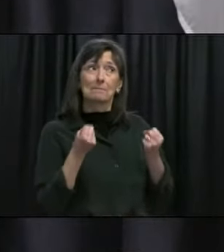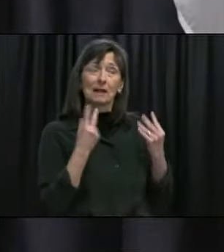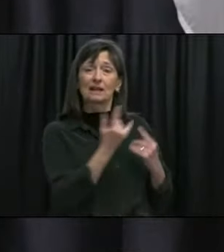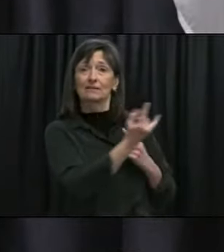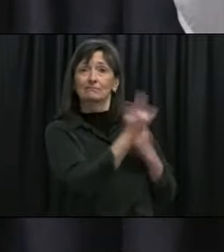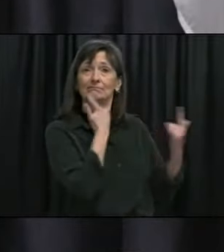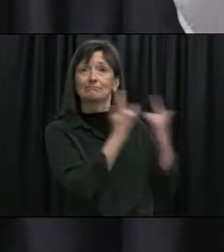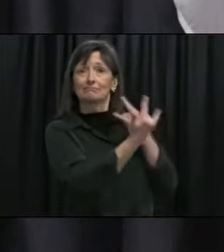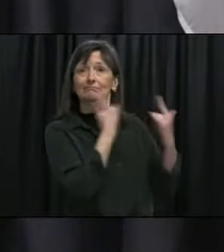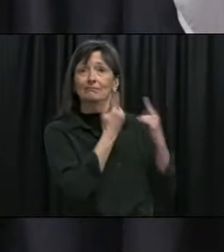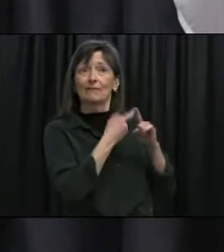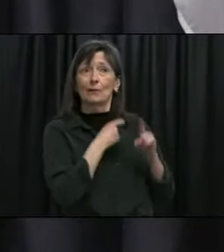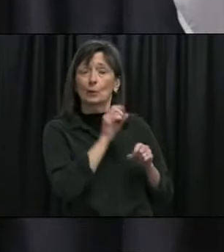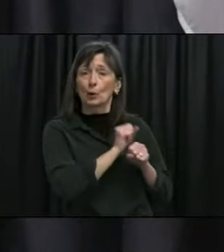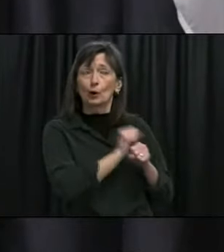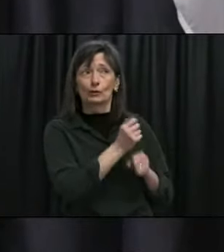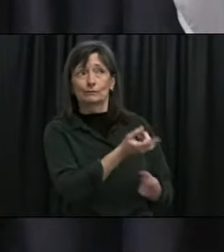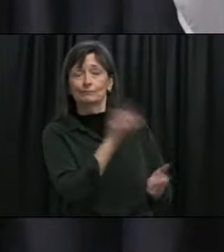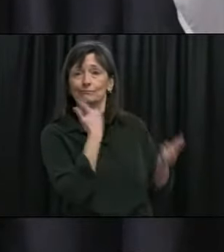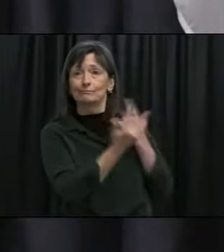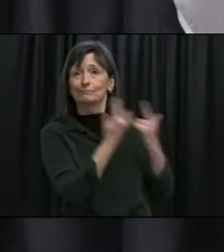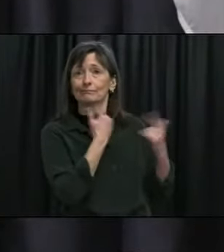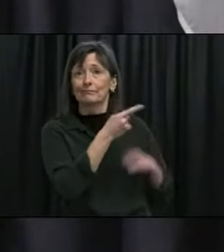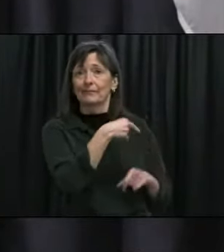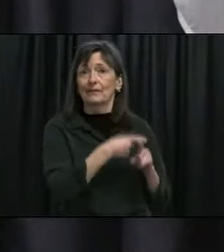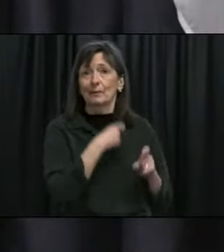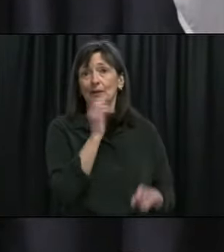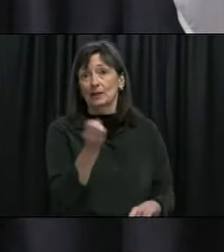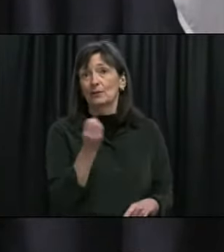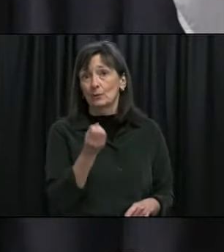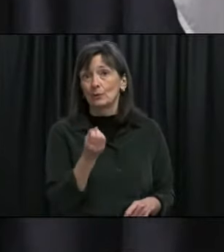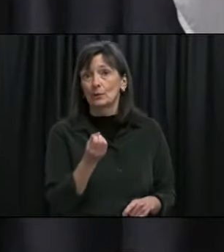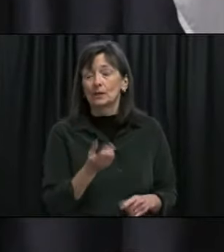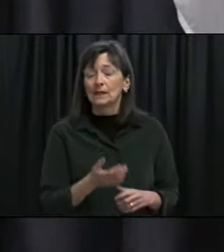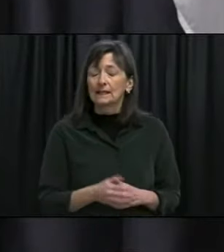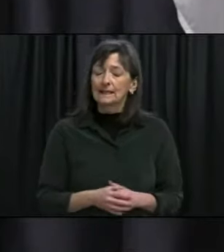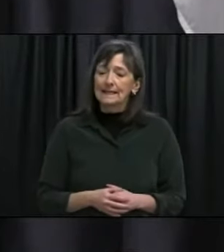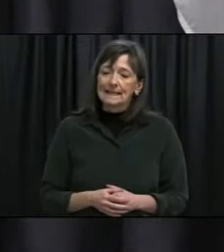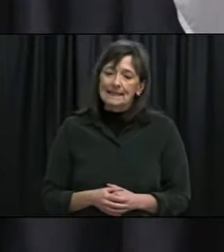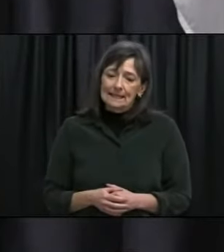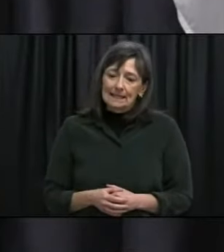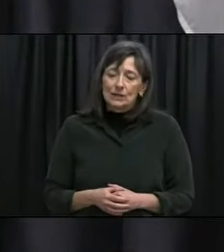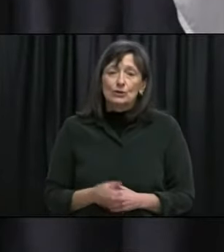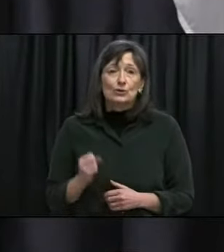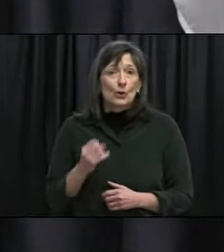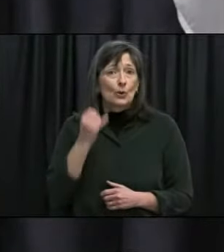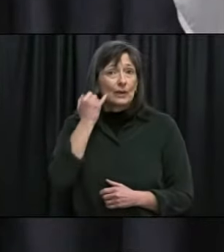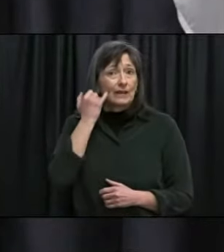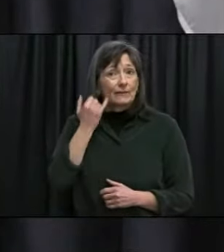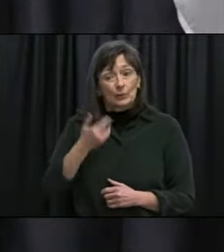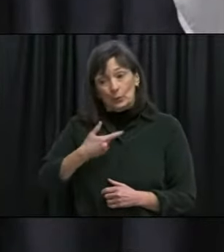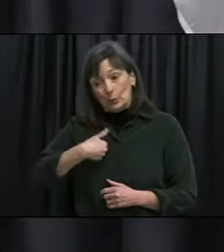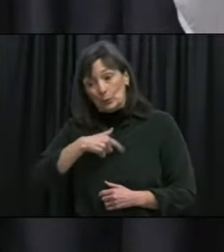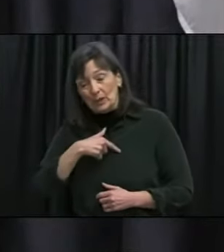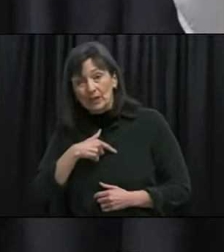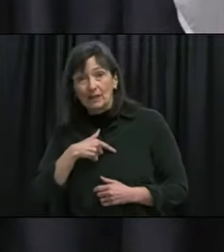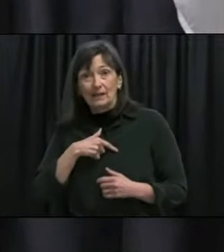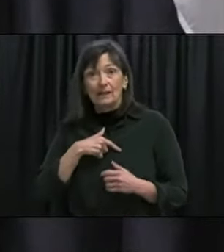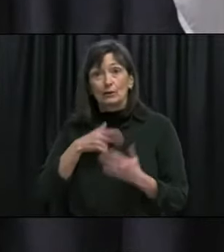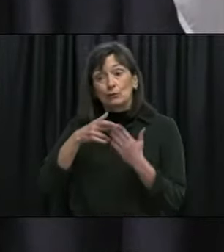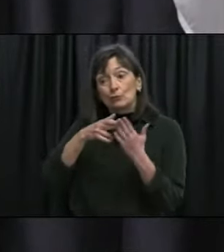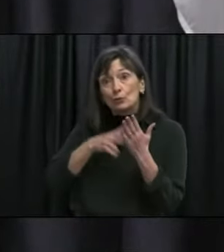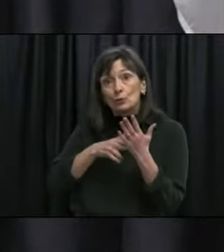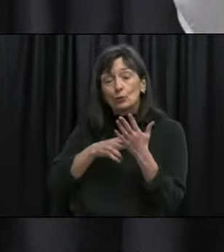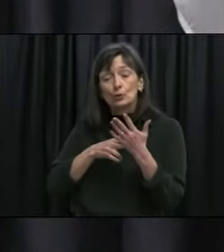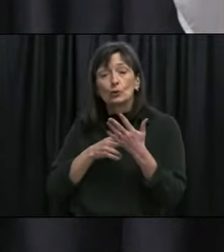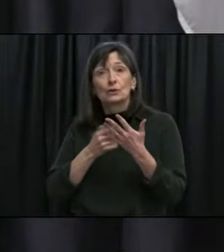health measures and moving forward so we are we really have to think about this as we're relaxing our measures in the face of a